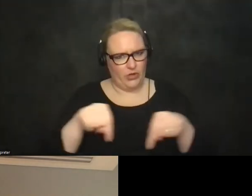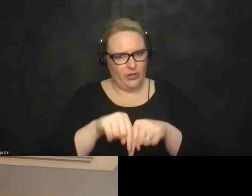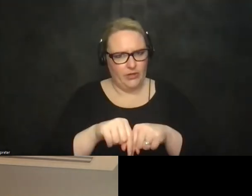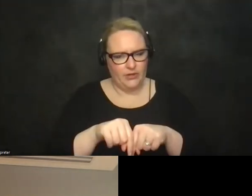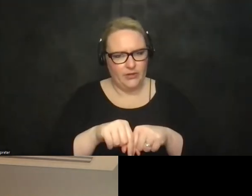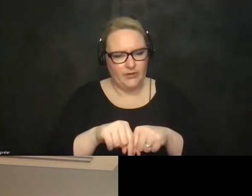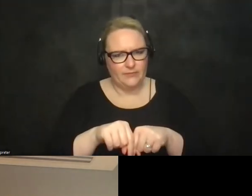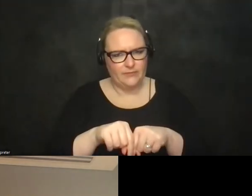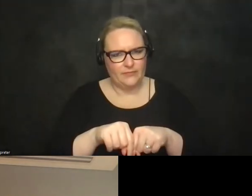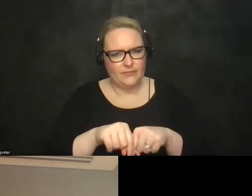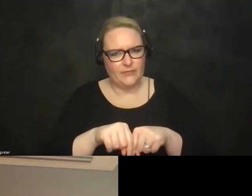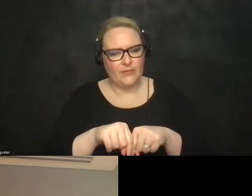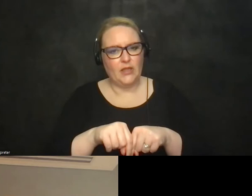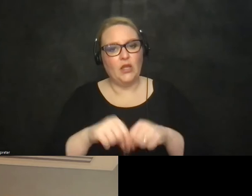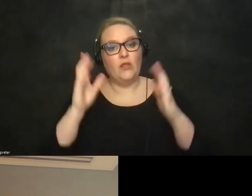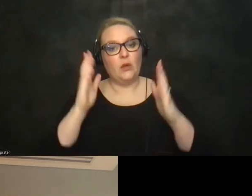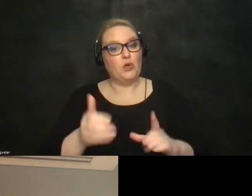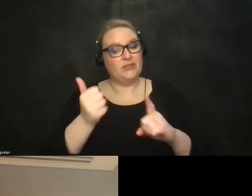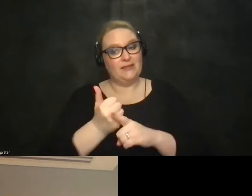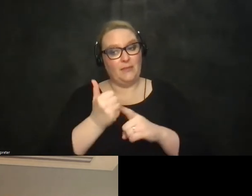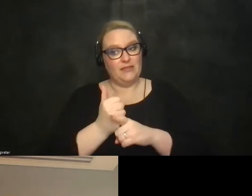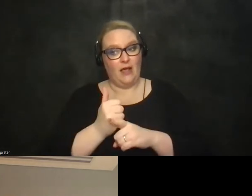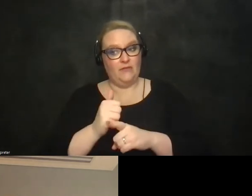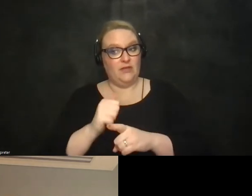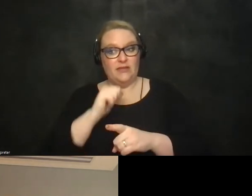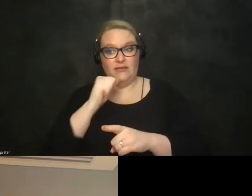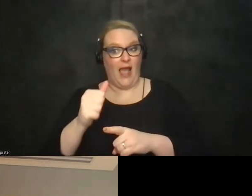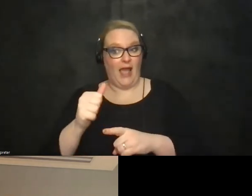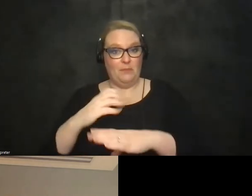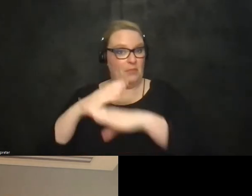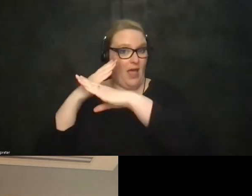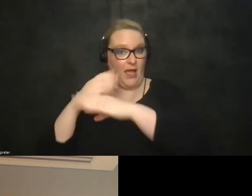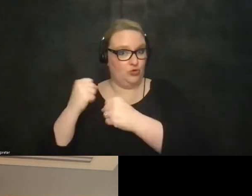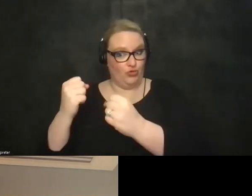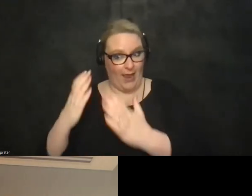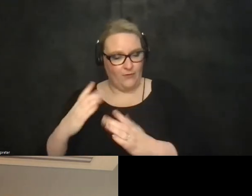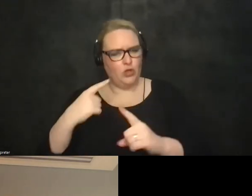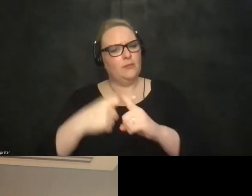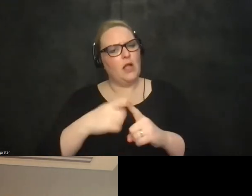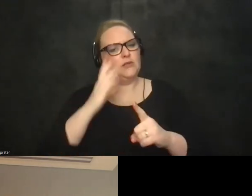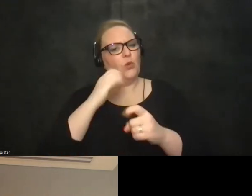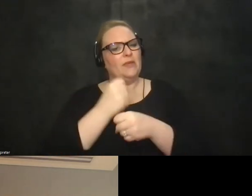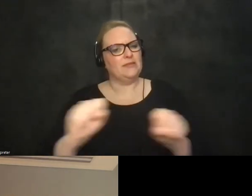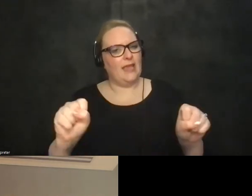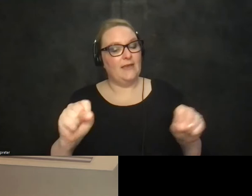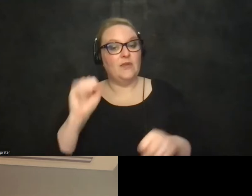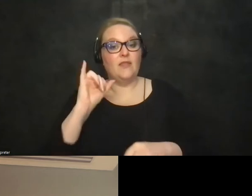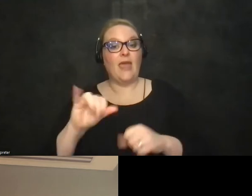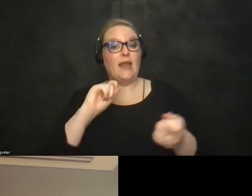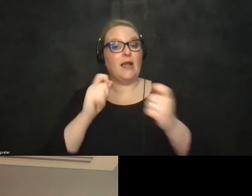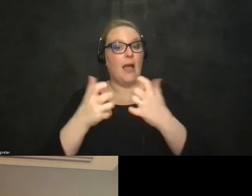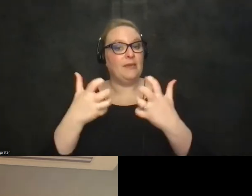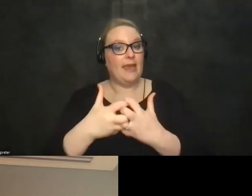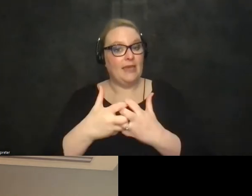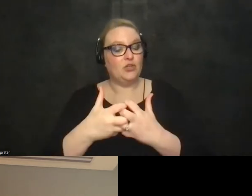um uh and the individual would be out of the way of the driver and also be safe um this accommodation actually